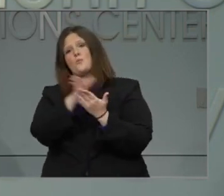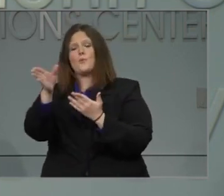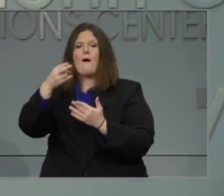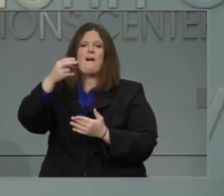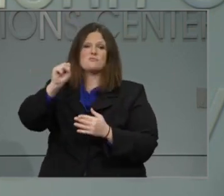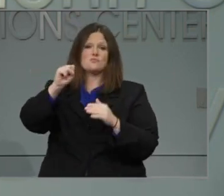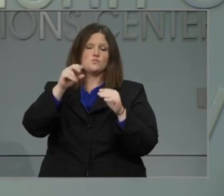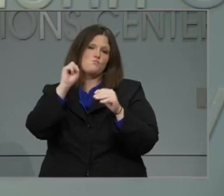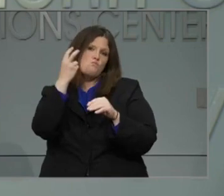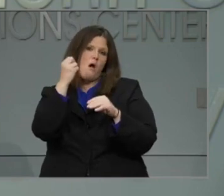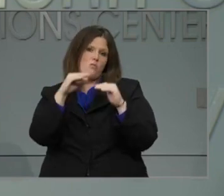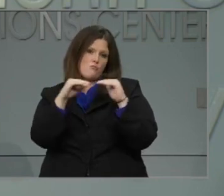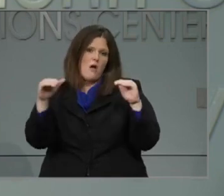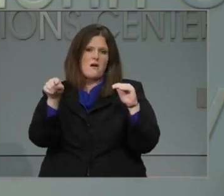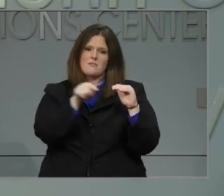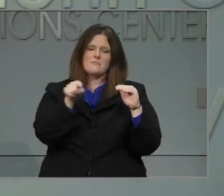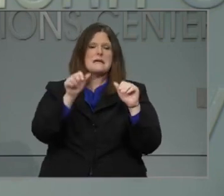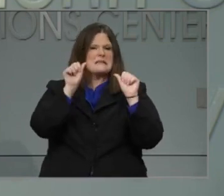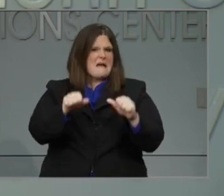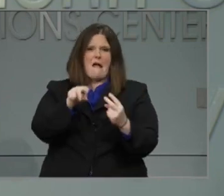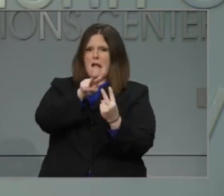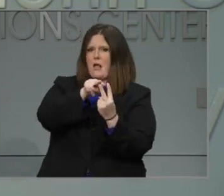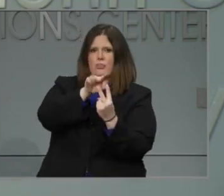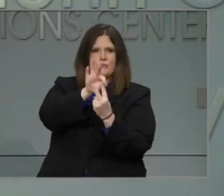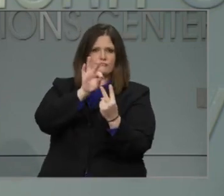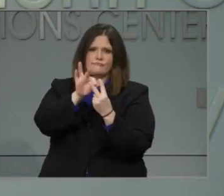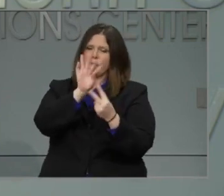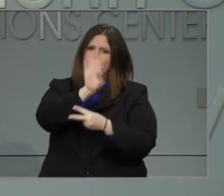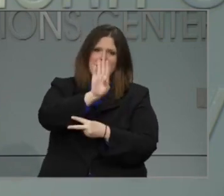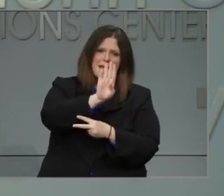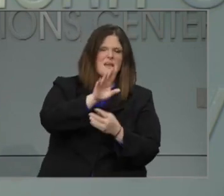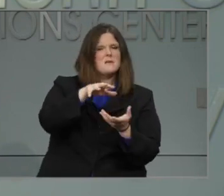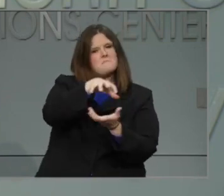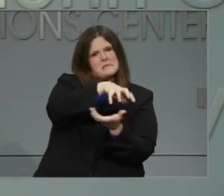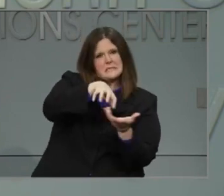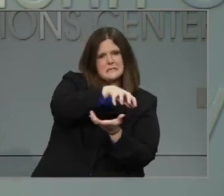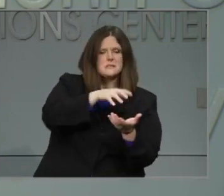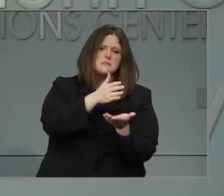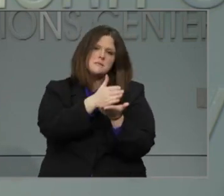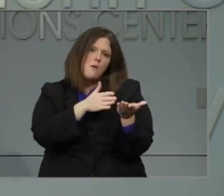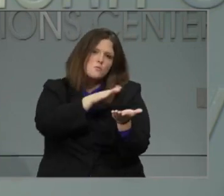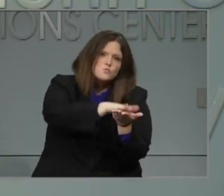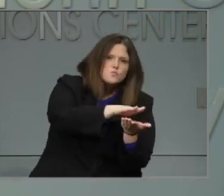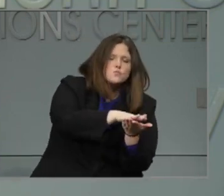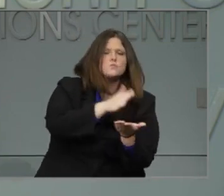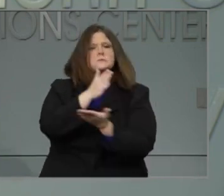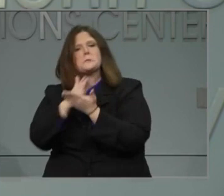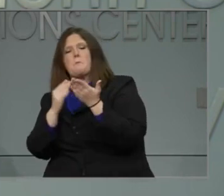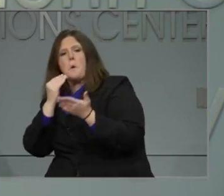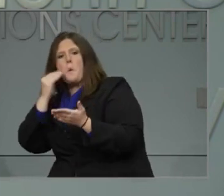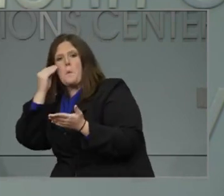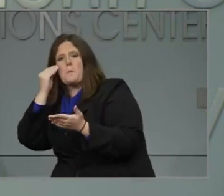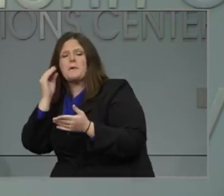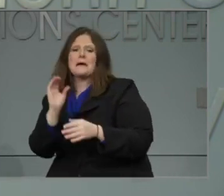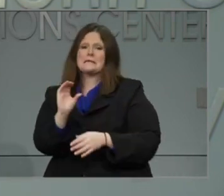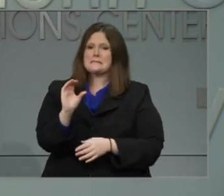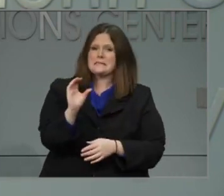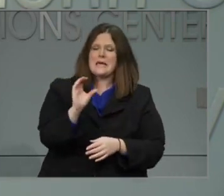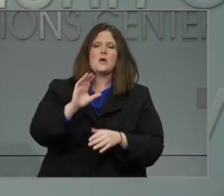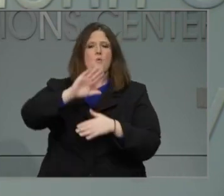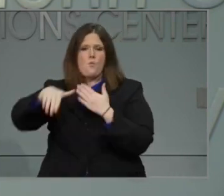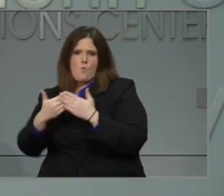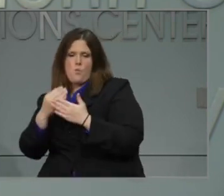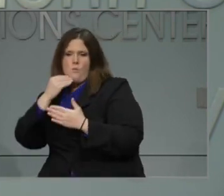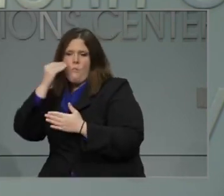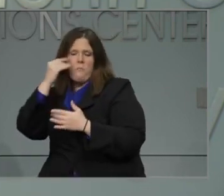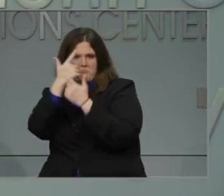or option C, which is all remote. I want to be clear, plan A may not be right at this time for many